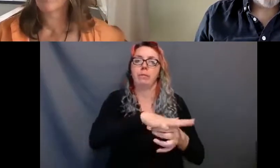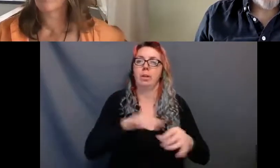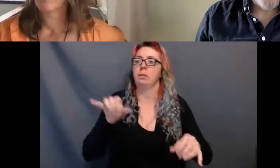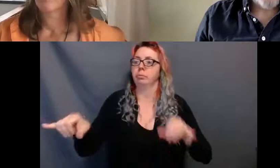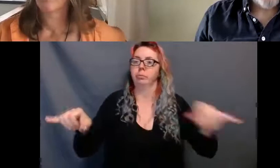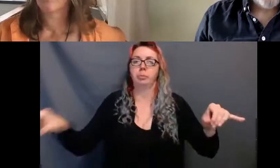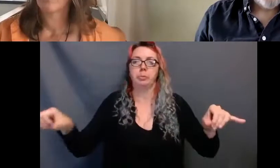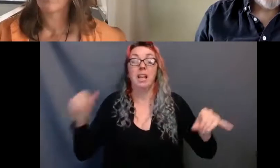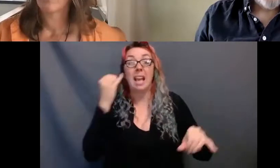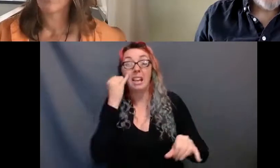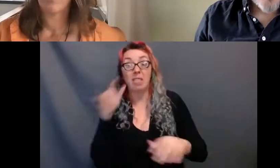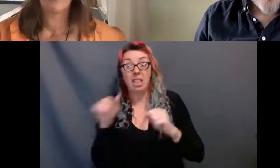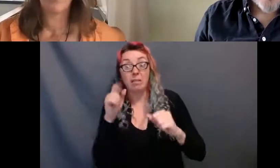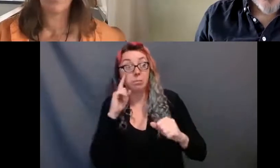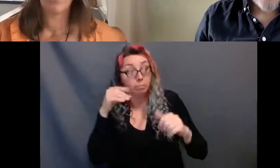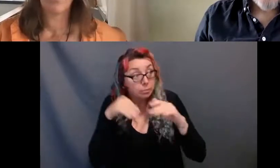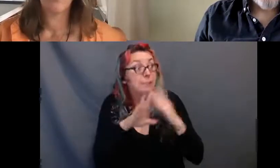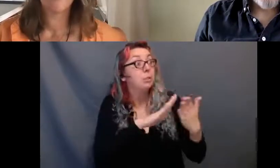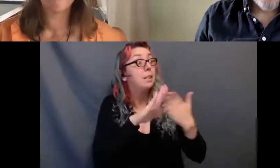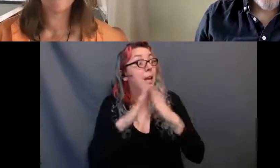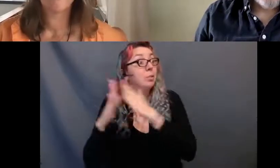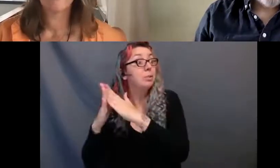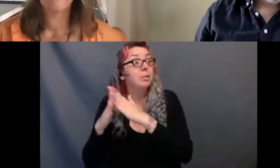local Indian agent or you would end up in jail.